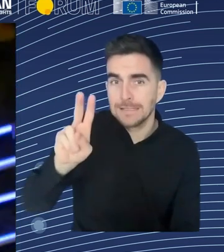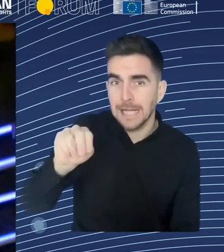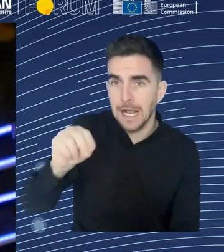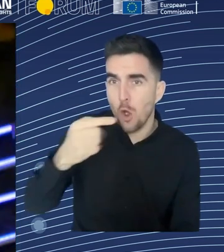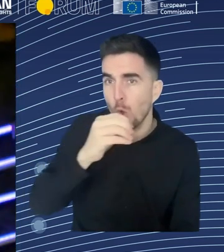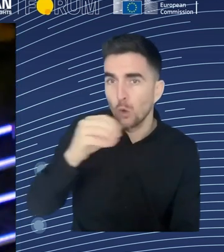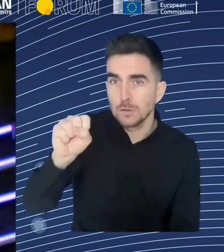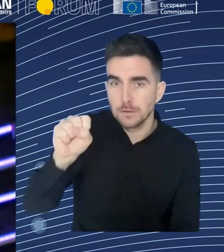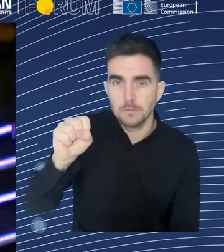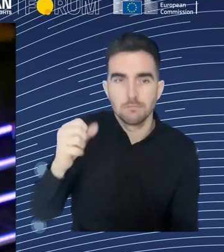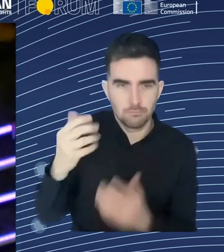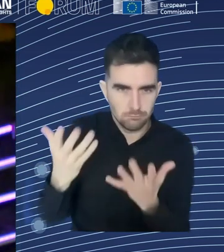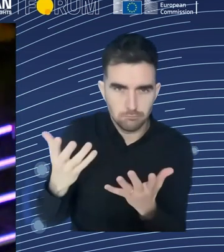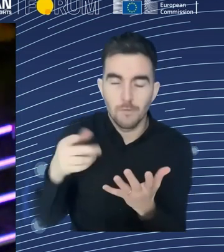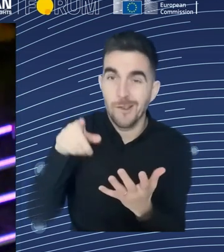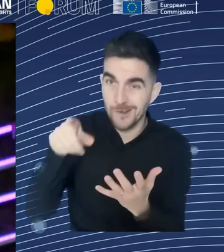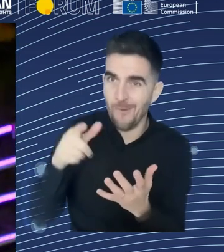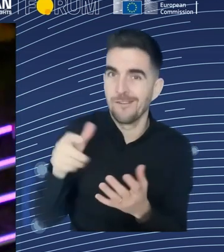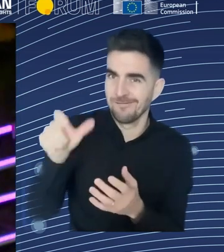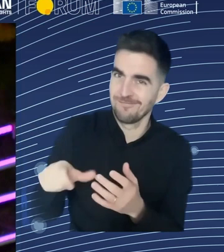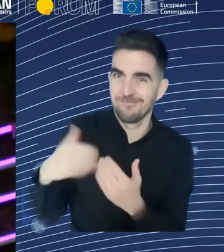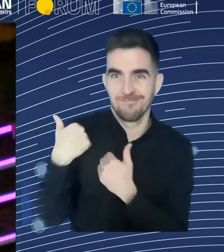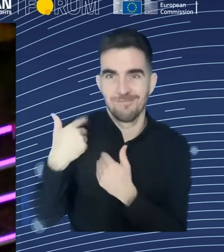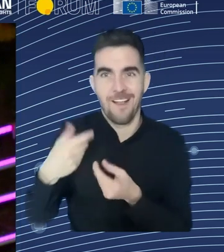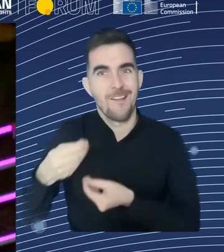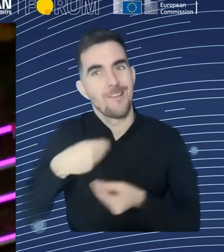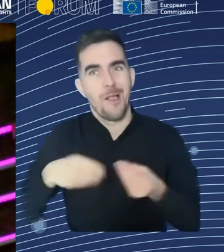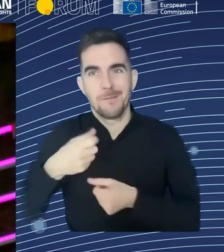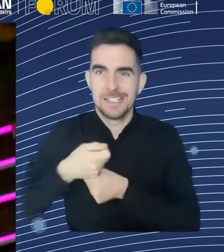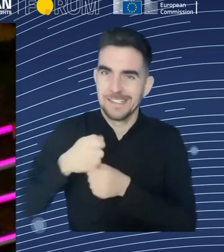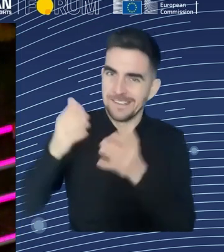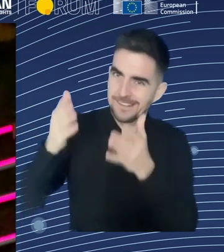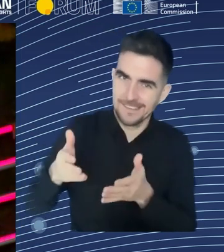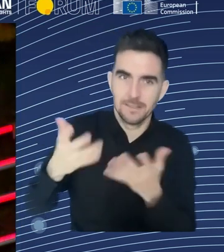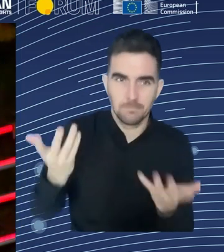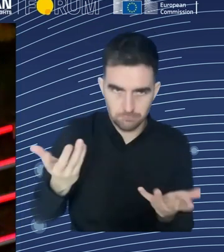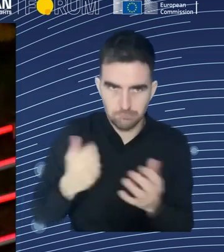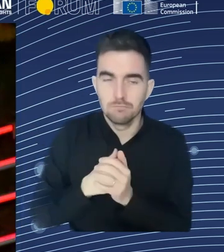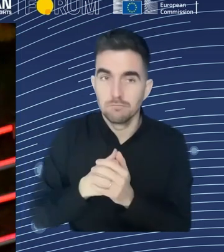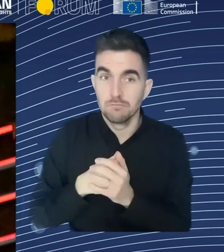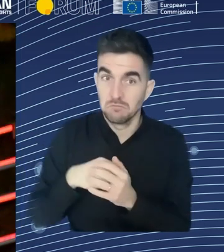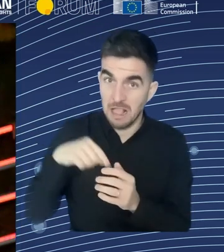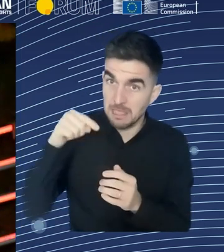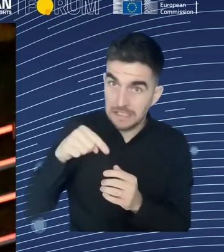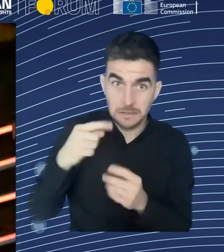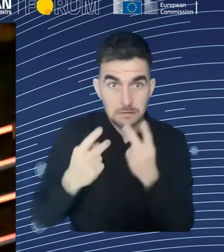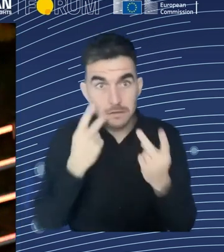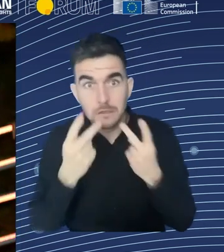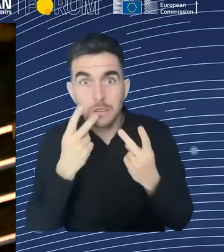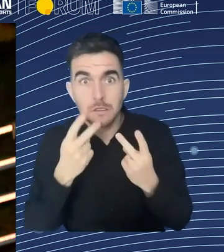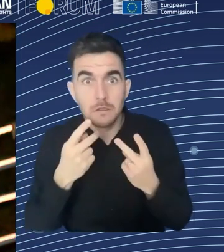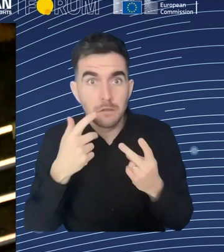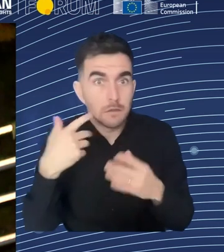Good morning, everyone, and thank you for the invite. So there's now some surveys that are emerging.